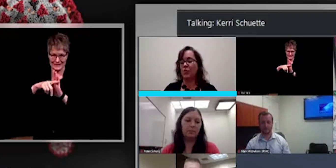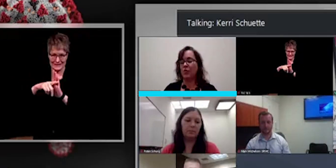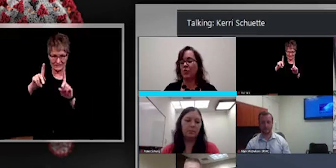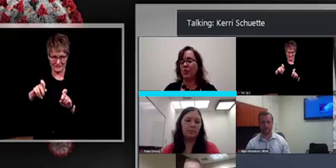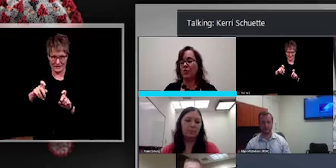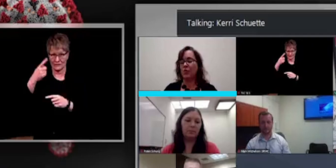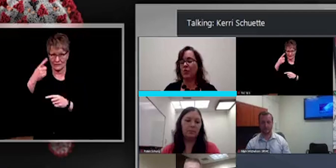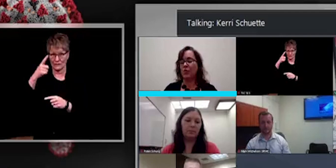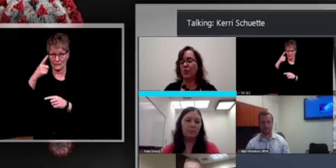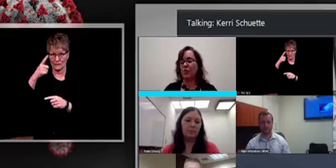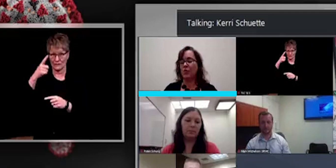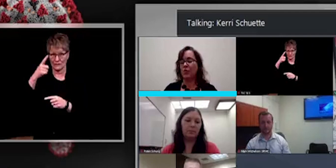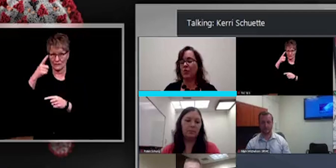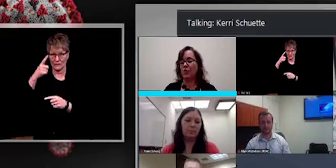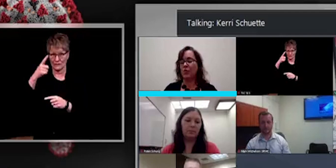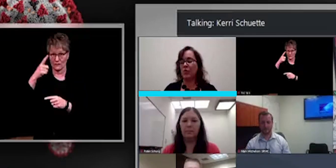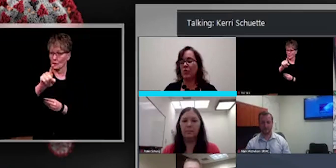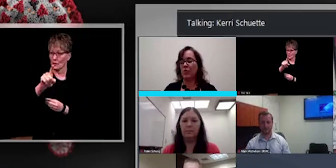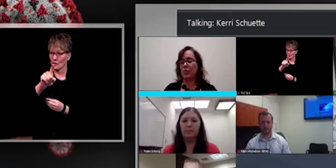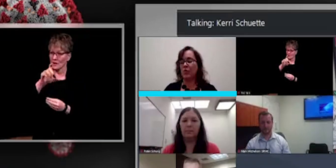,041 tests.